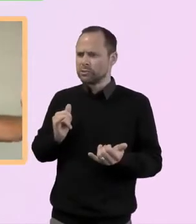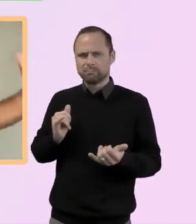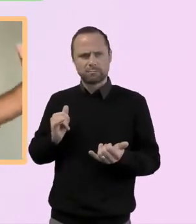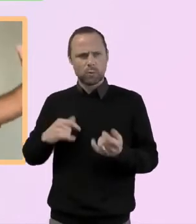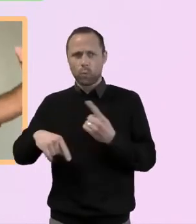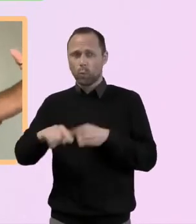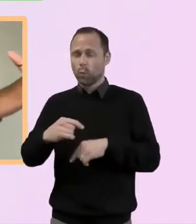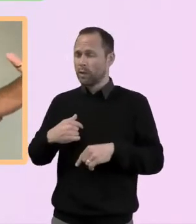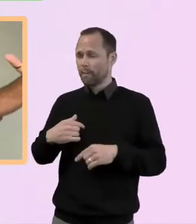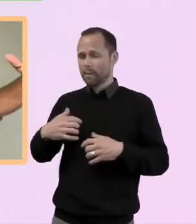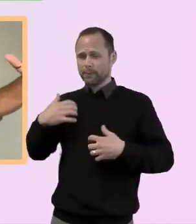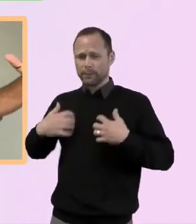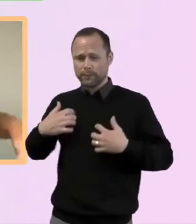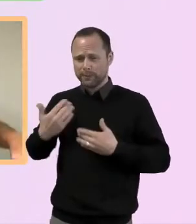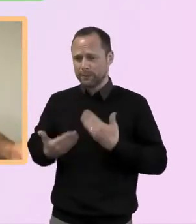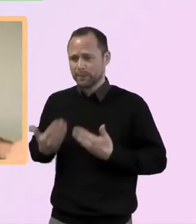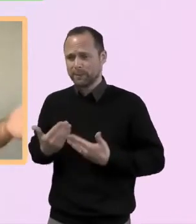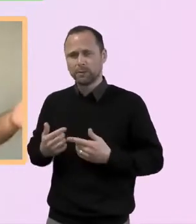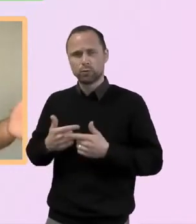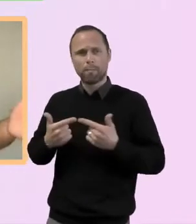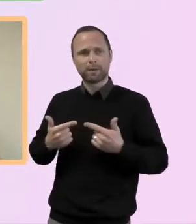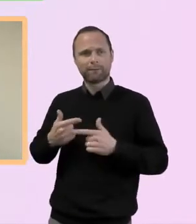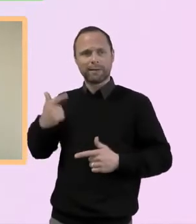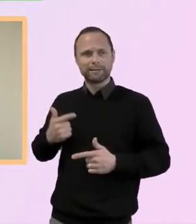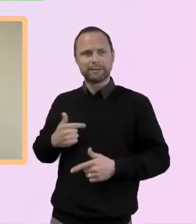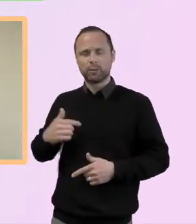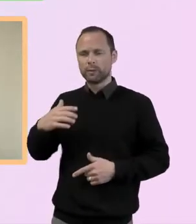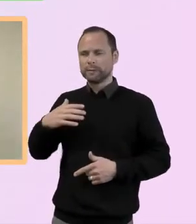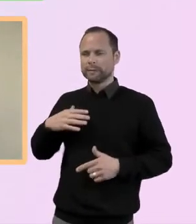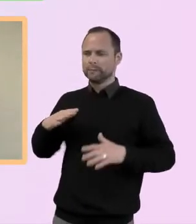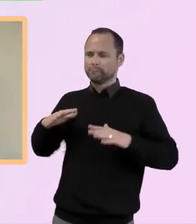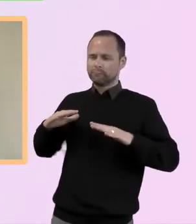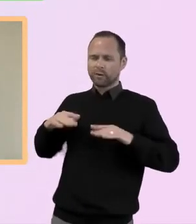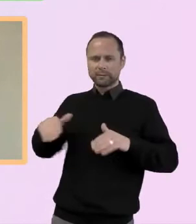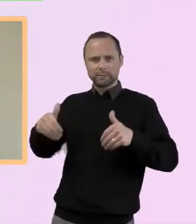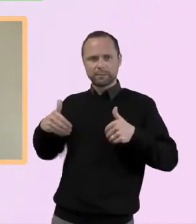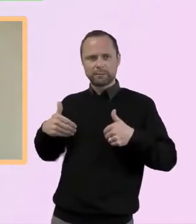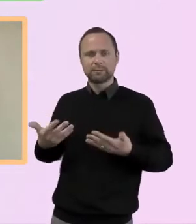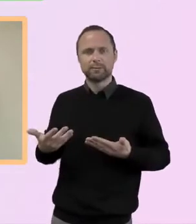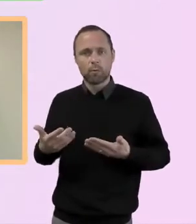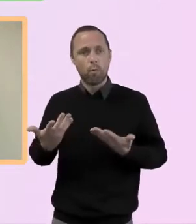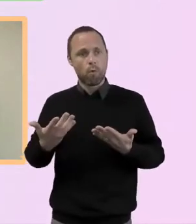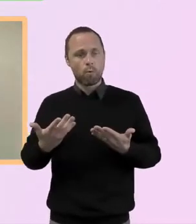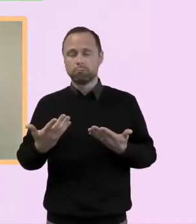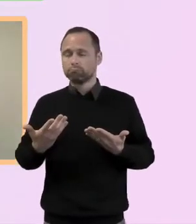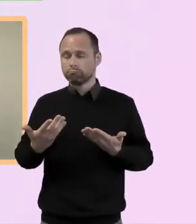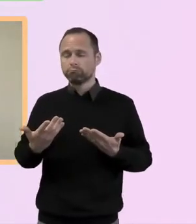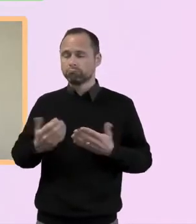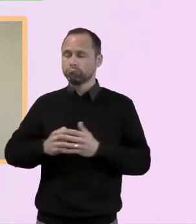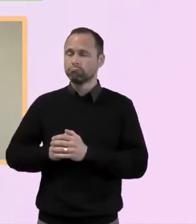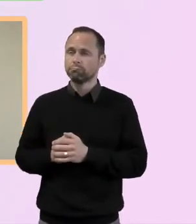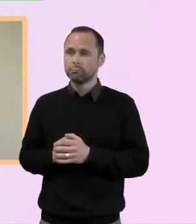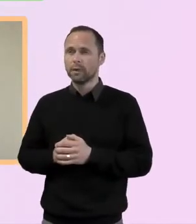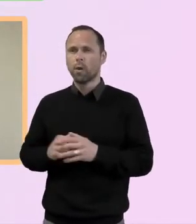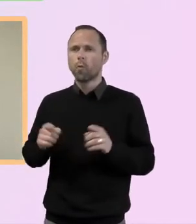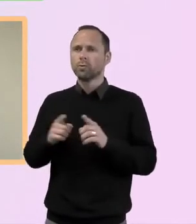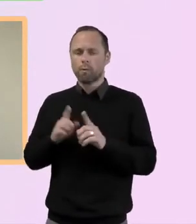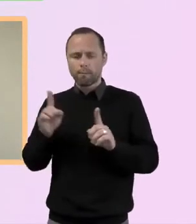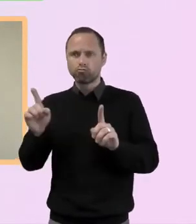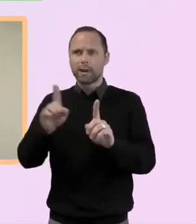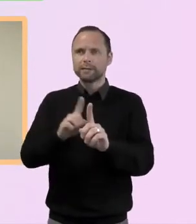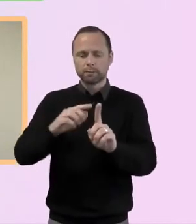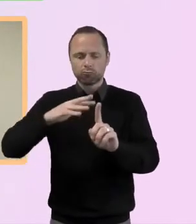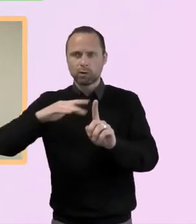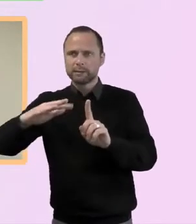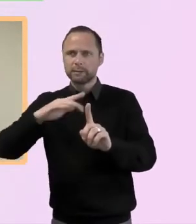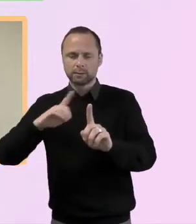And so we need to be hearing God and equipping those to do both. And just quickly, in terms of the being present with people, one of